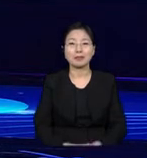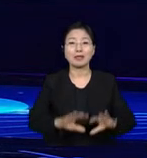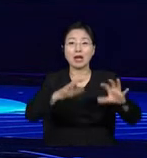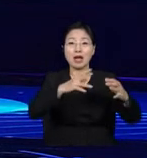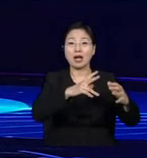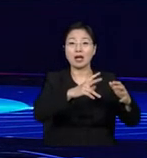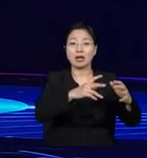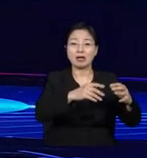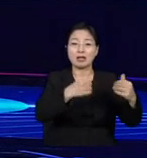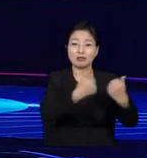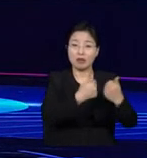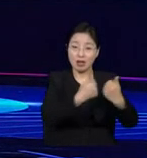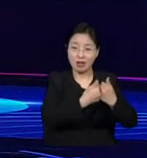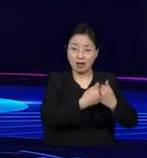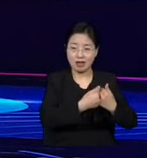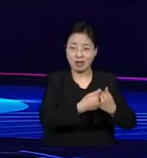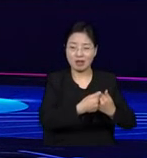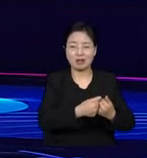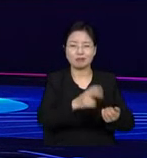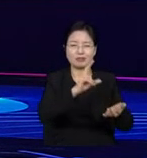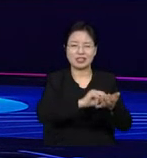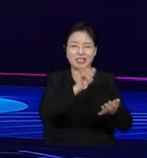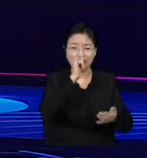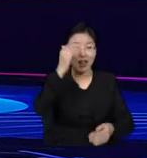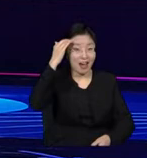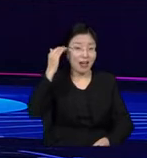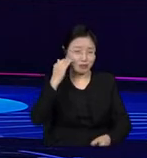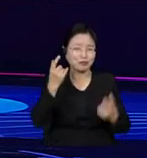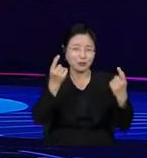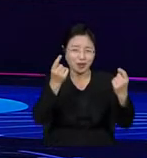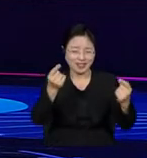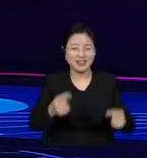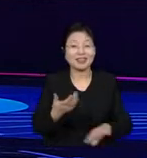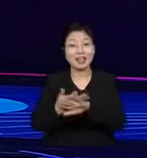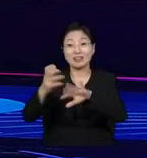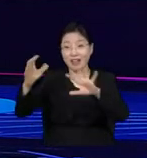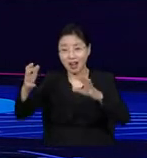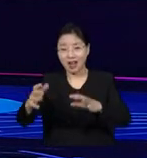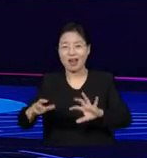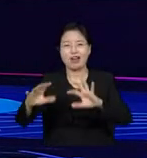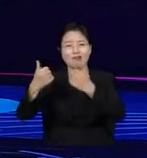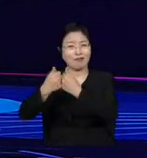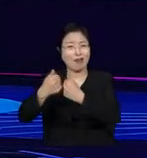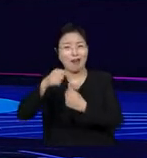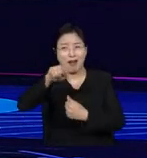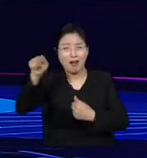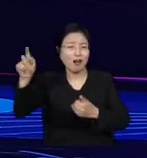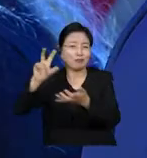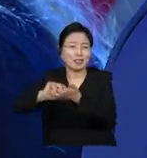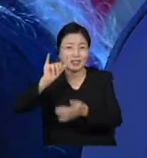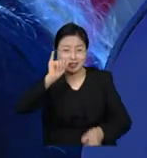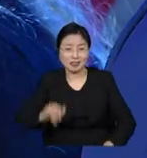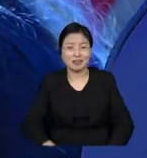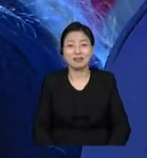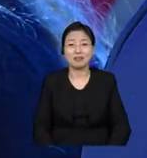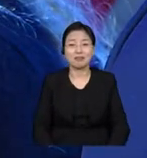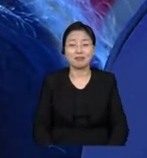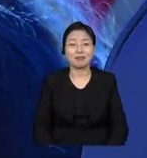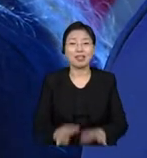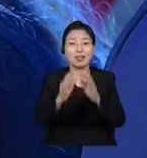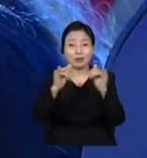I think you, just like many other countries, are facing a challenge of people surrendering their involvement in the system.